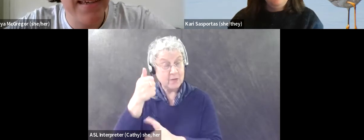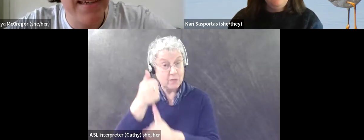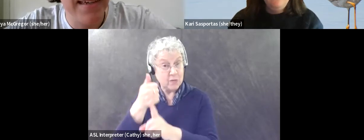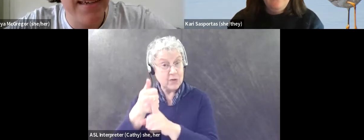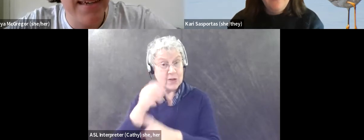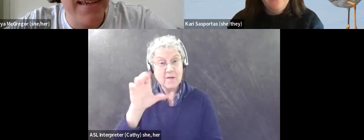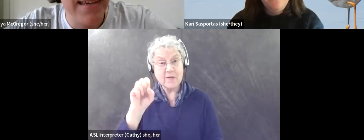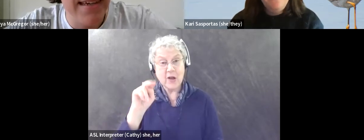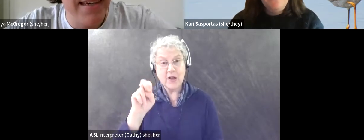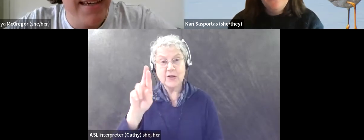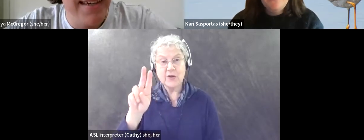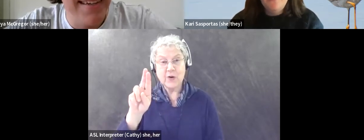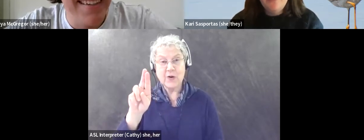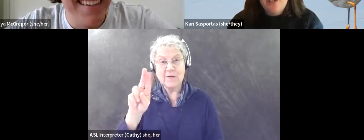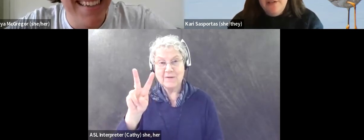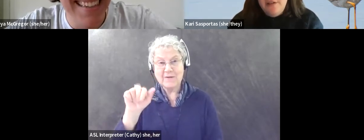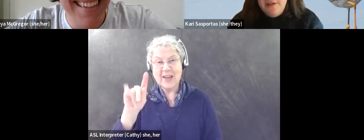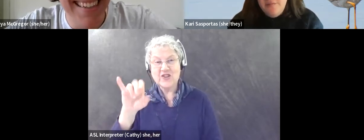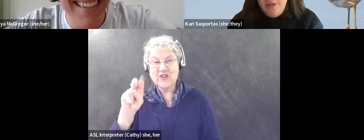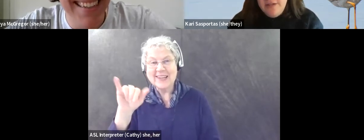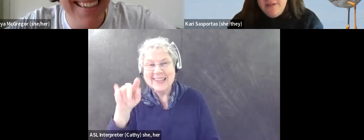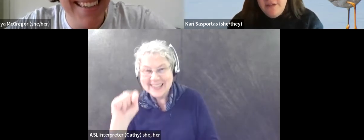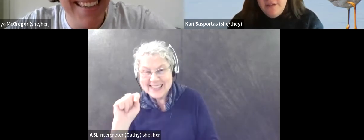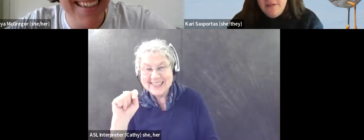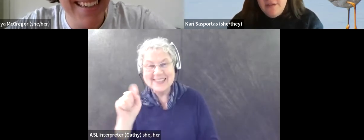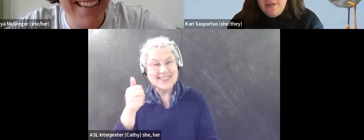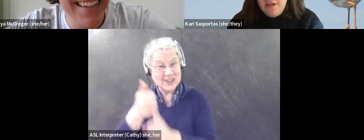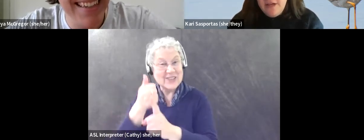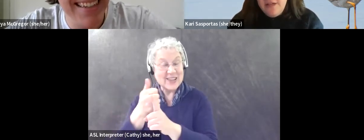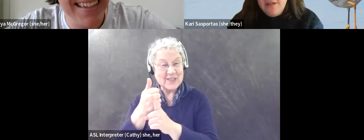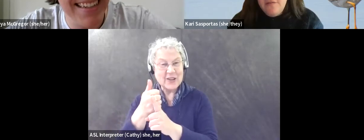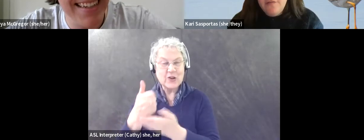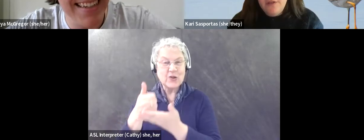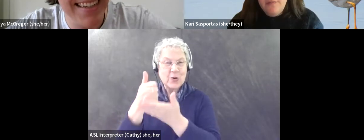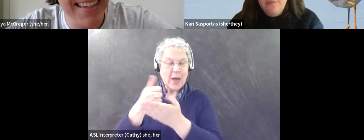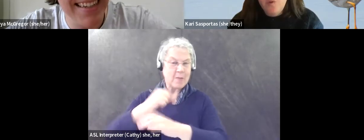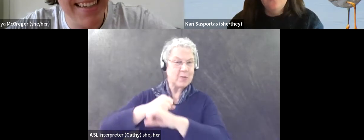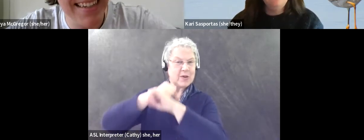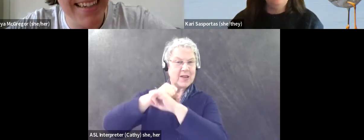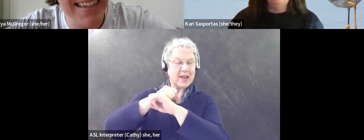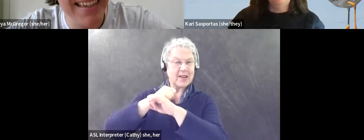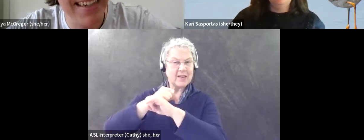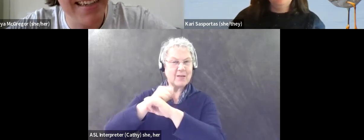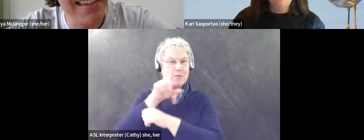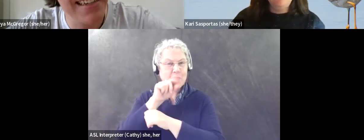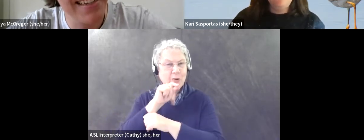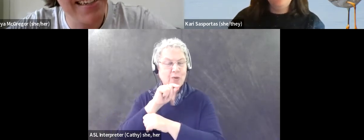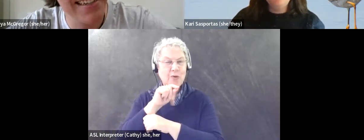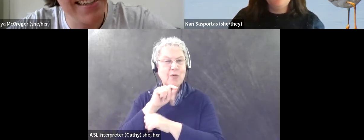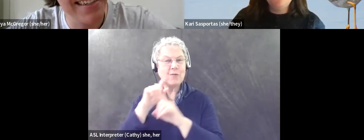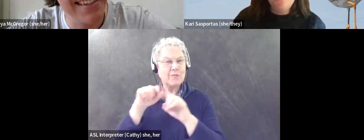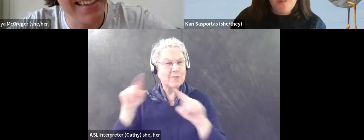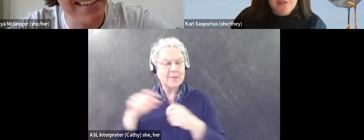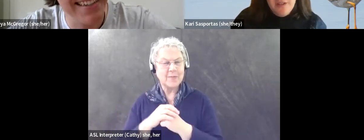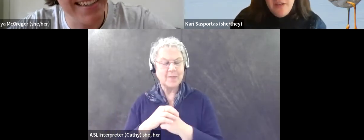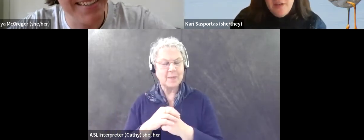Um, yeah, that's an interesting question. Um, I, I kind of, um, well, I'll, I think I'll